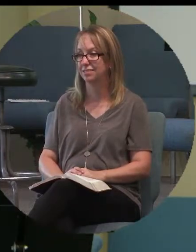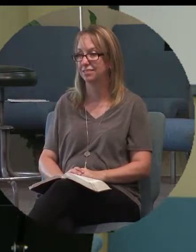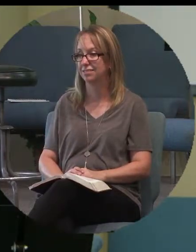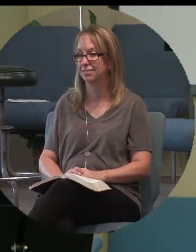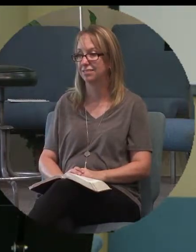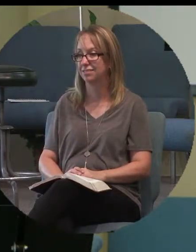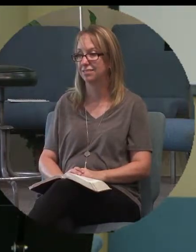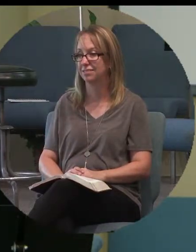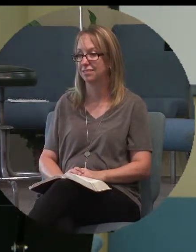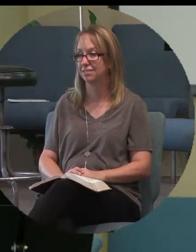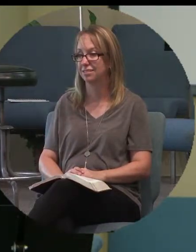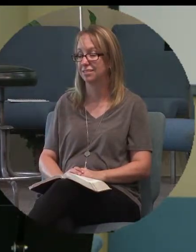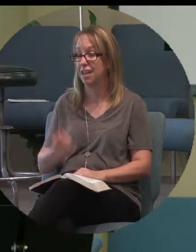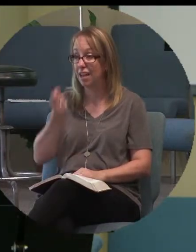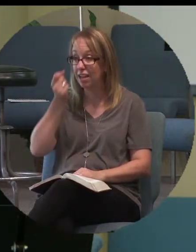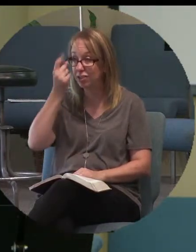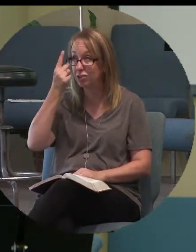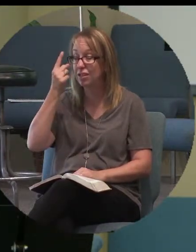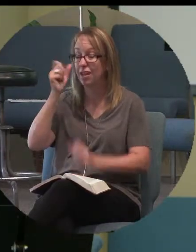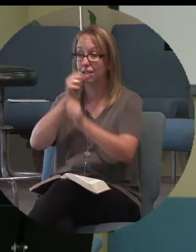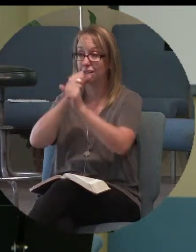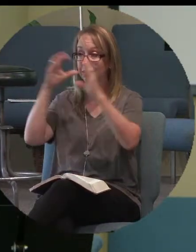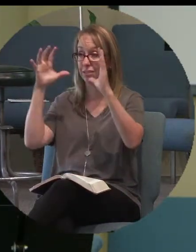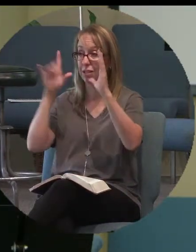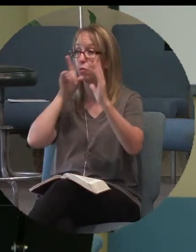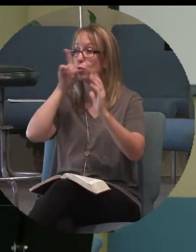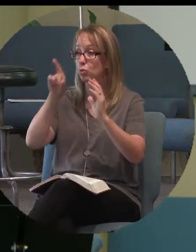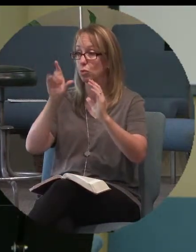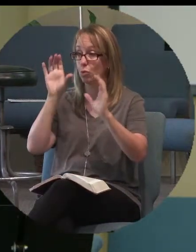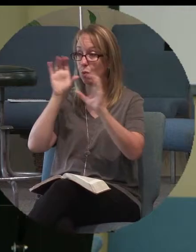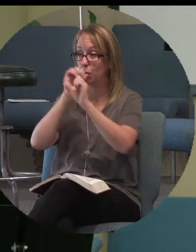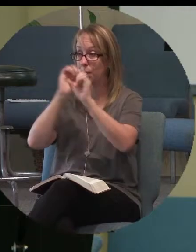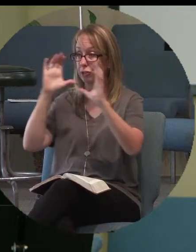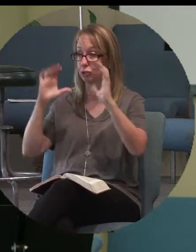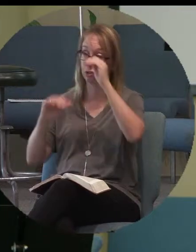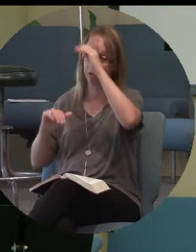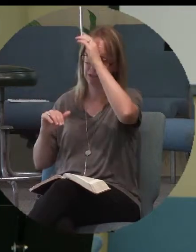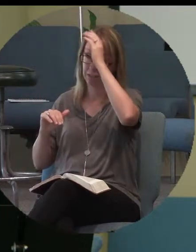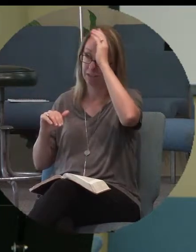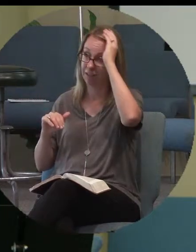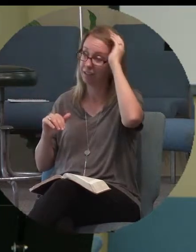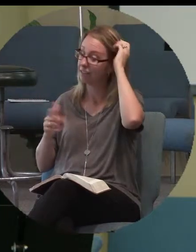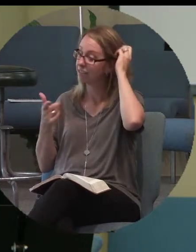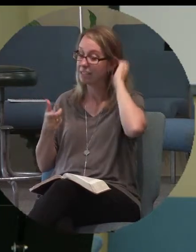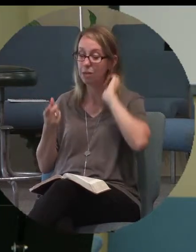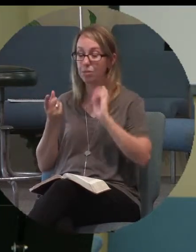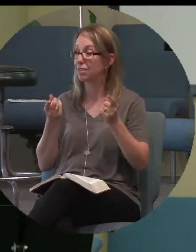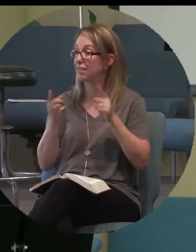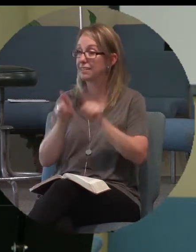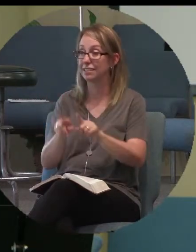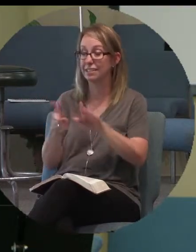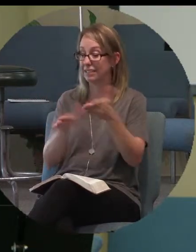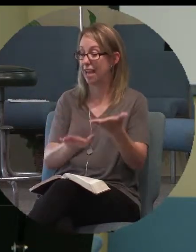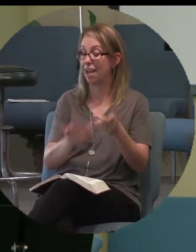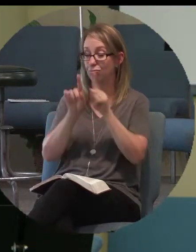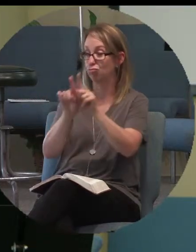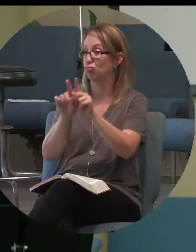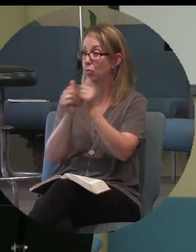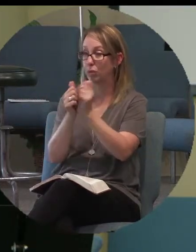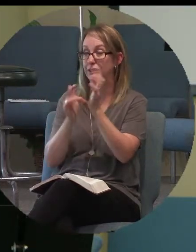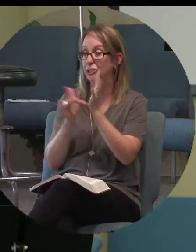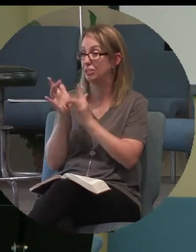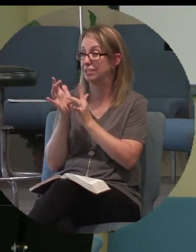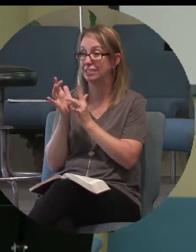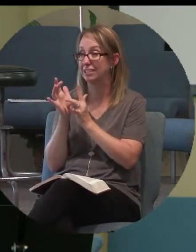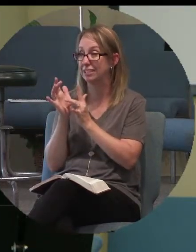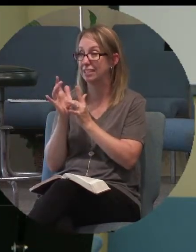understanding the true picture. Because he was going to die right alongside Jesus. And